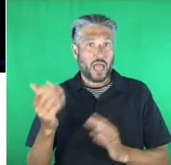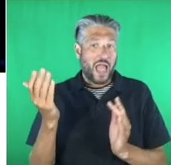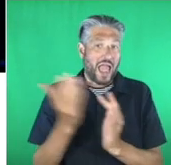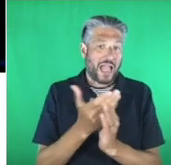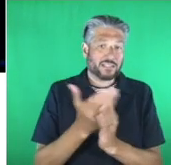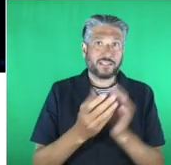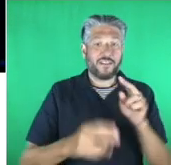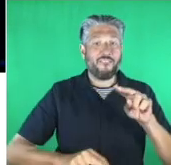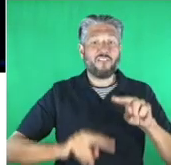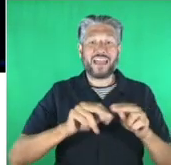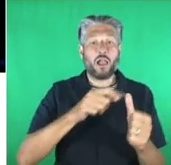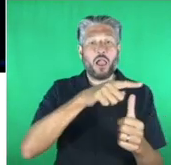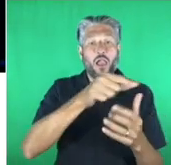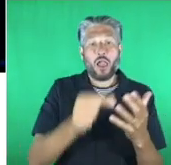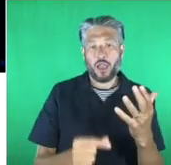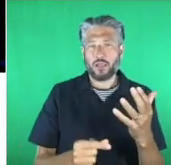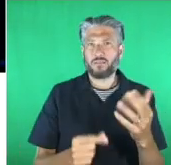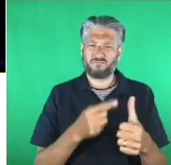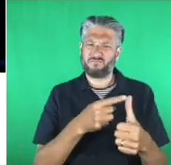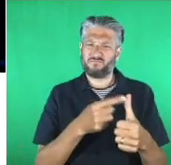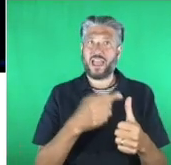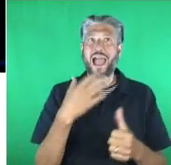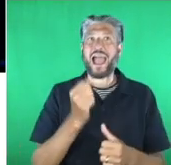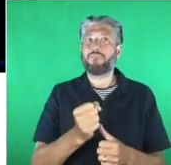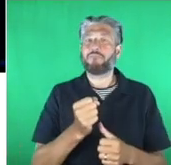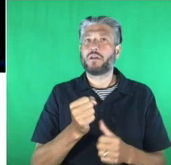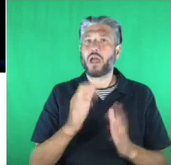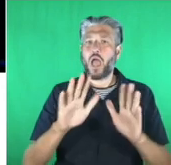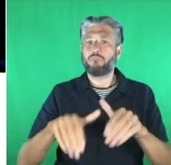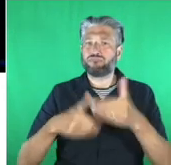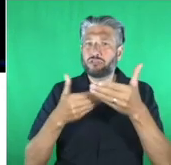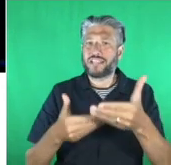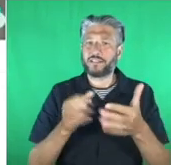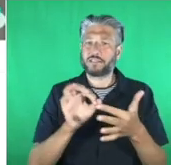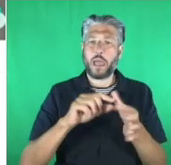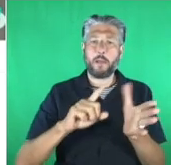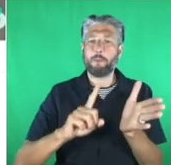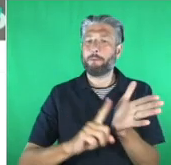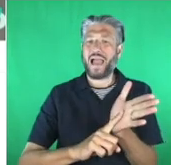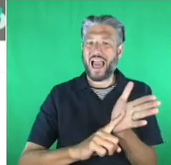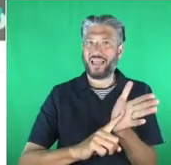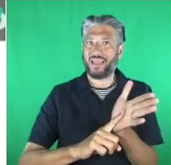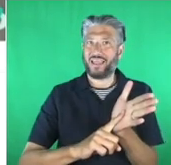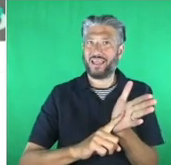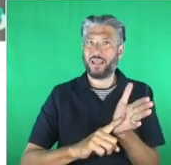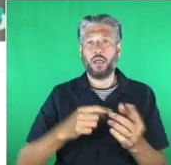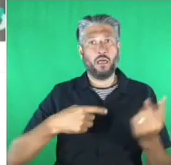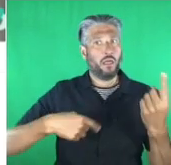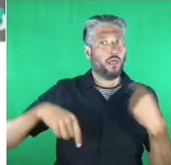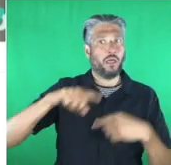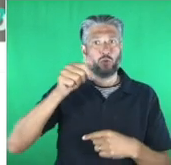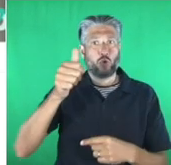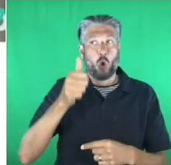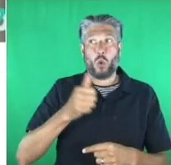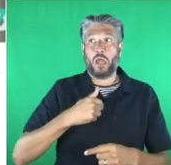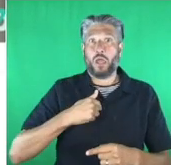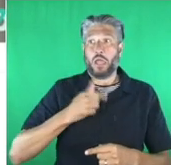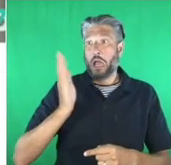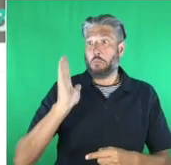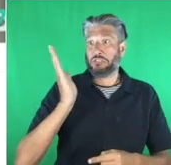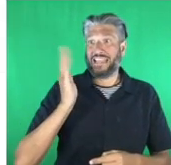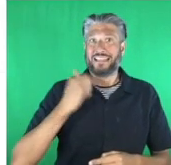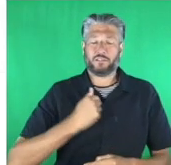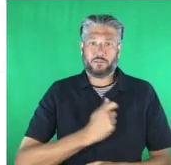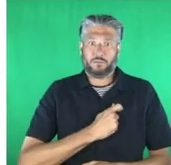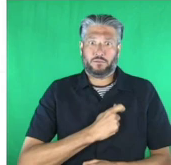present pal lots of us struggle with the idea of presenting and the anxiety that comes with it present palette is an app that is